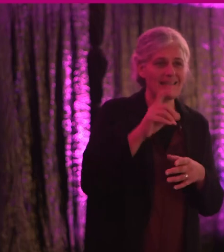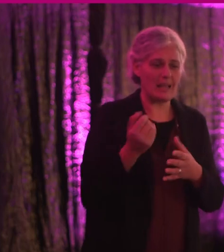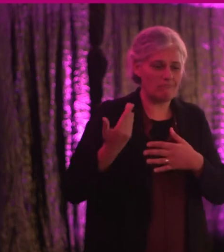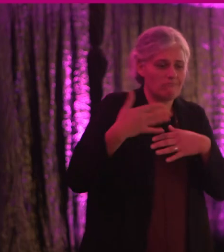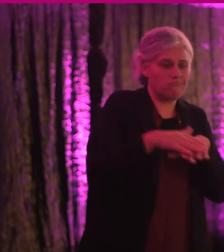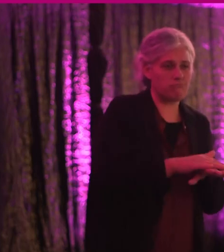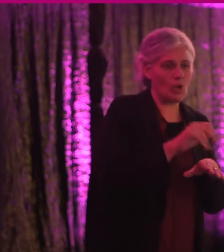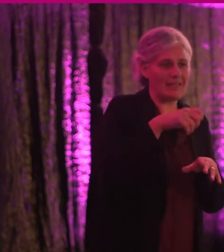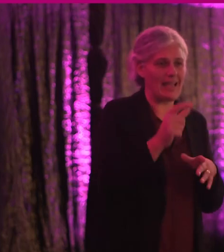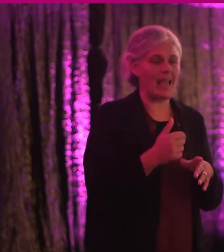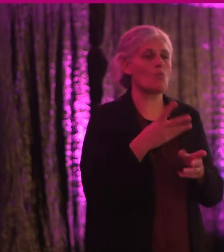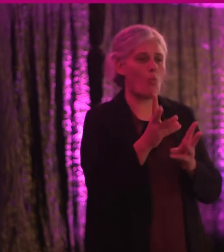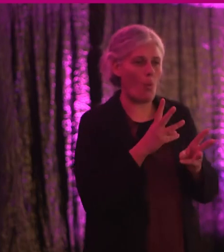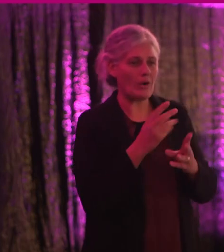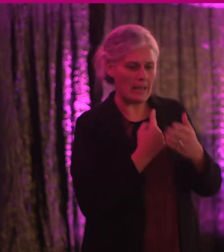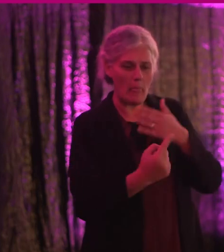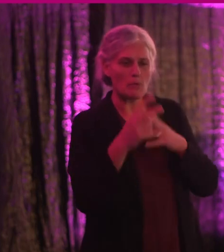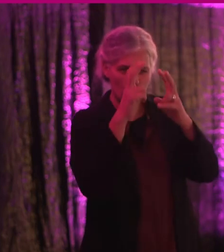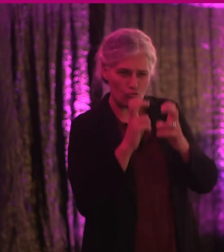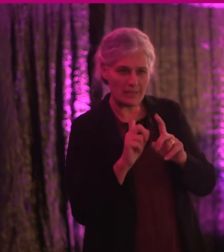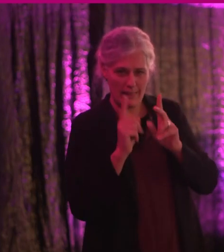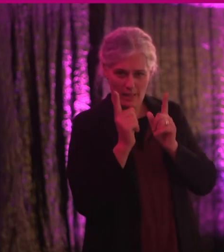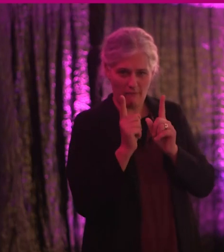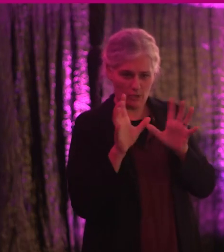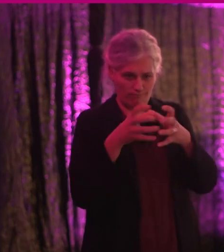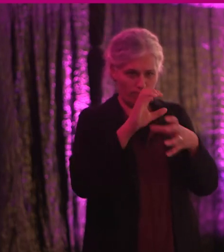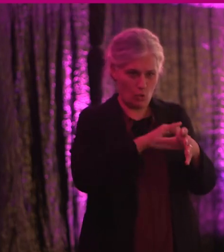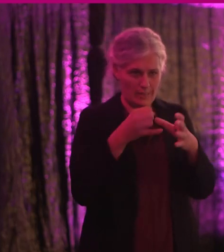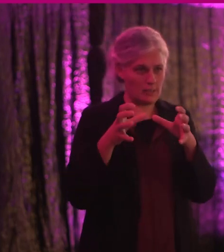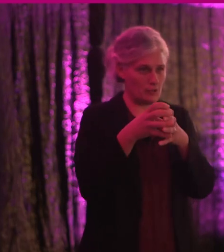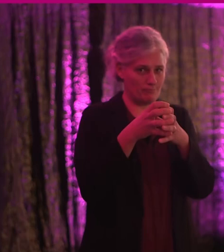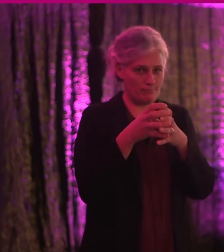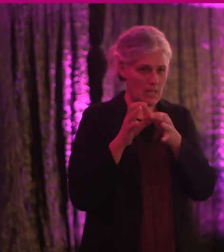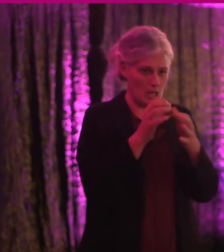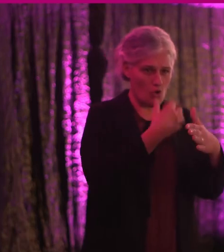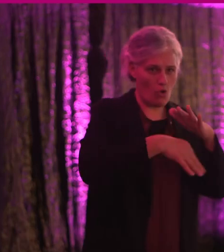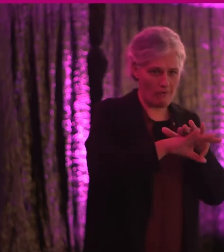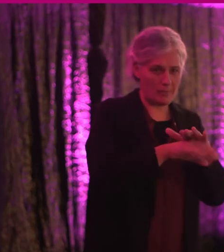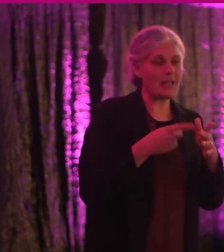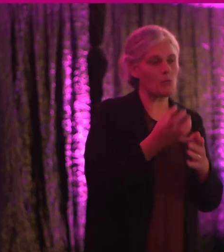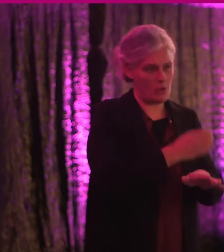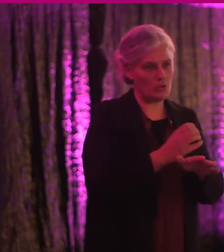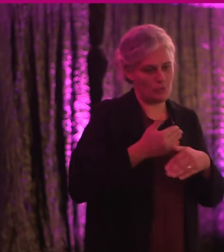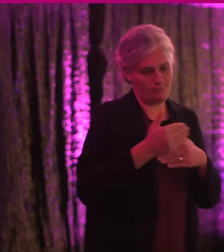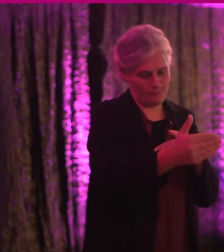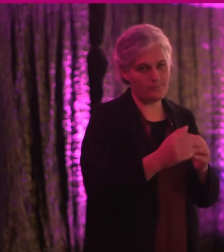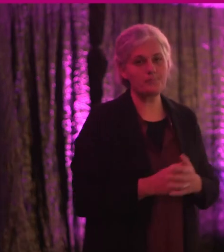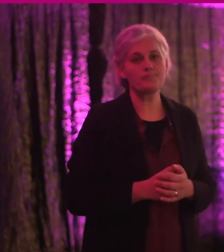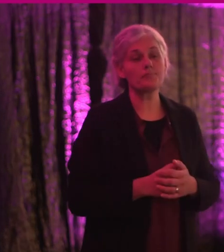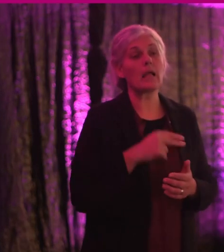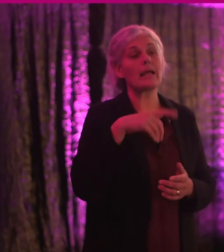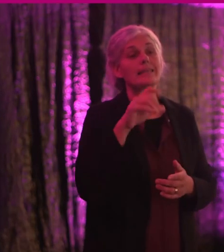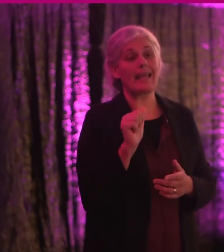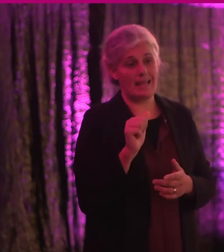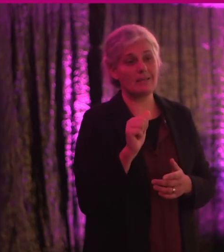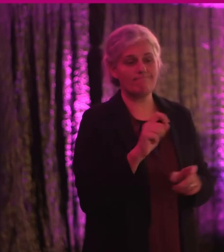as a statutory, independent research and advisory body to government, and it will continue to do so. The NDA